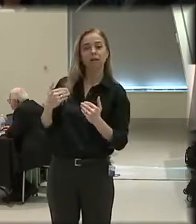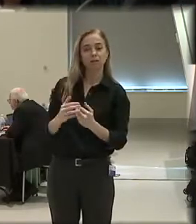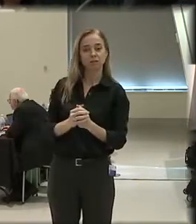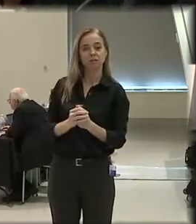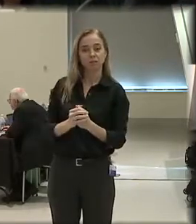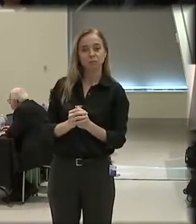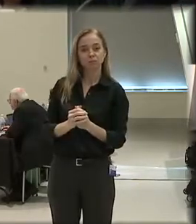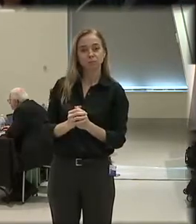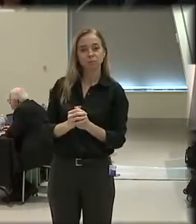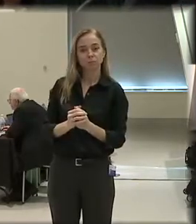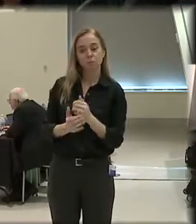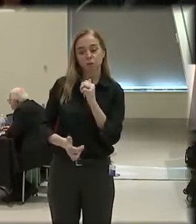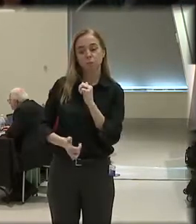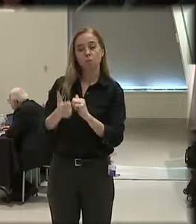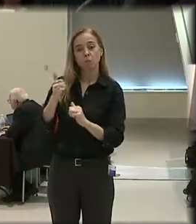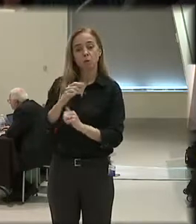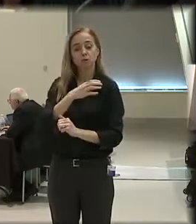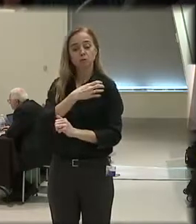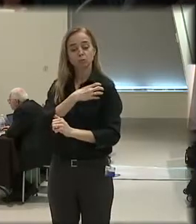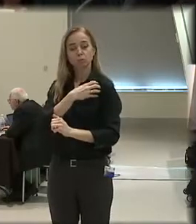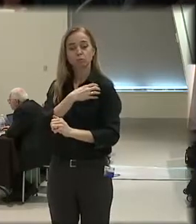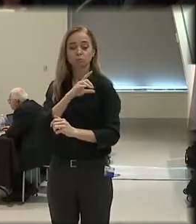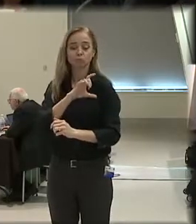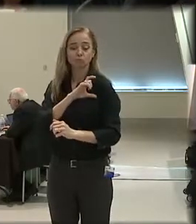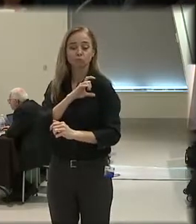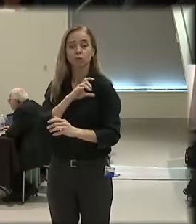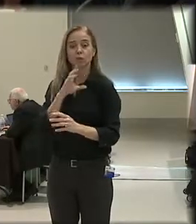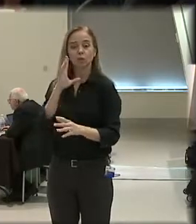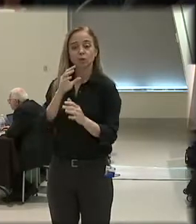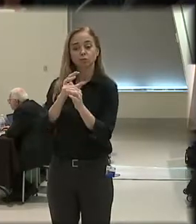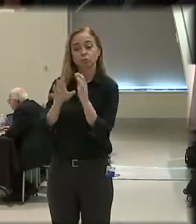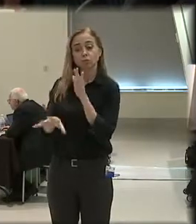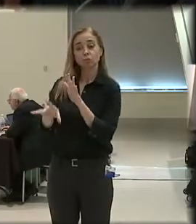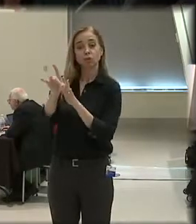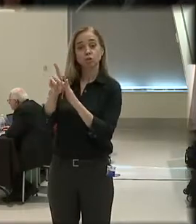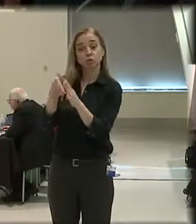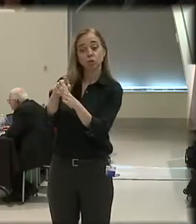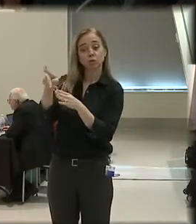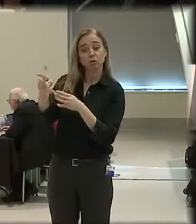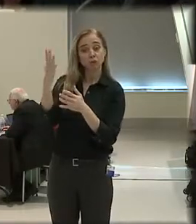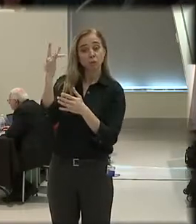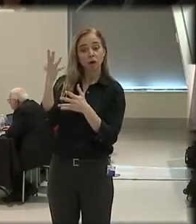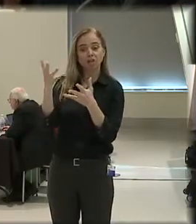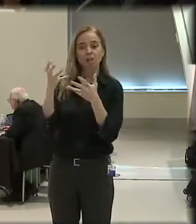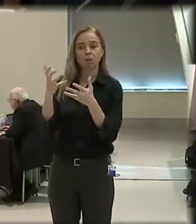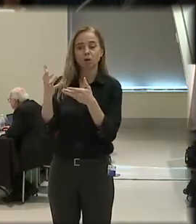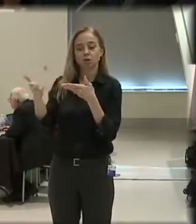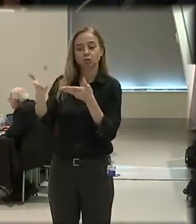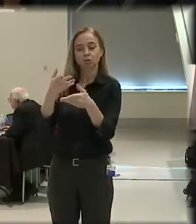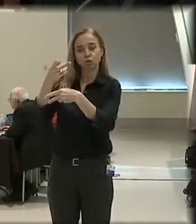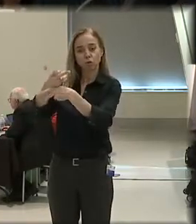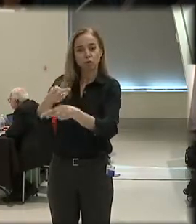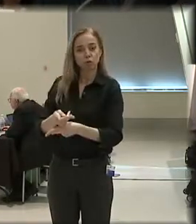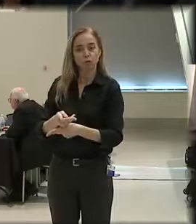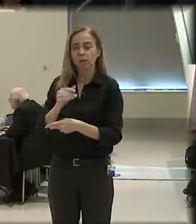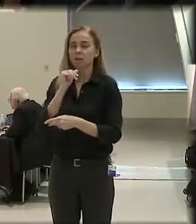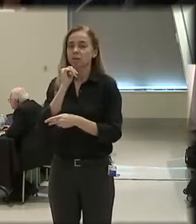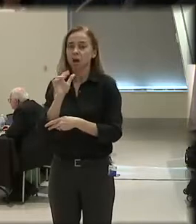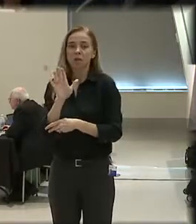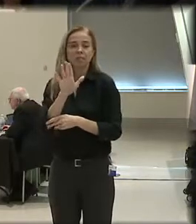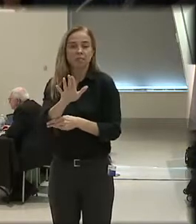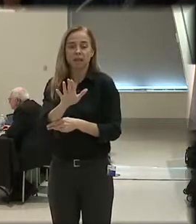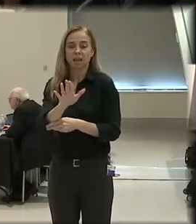By and large, majority of law enforcement choose this profession because they want to serve. It is not their fault.